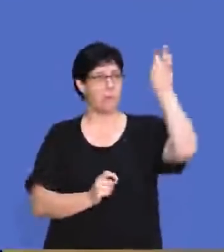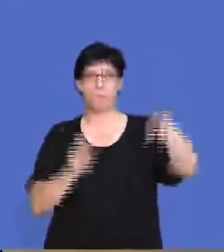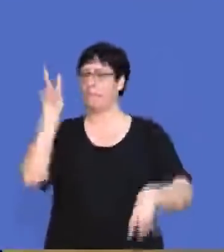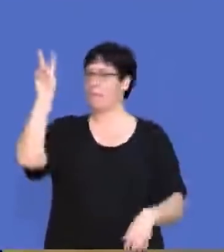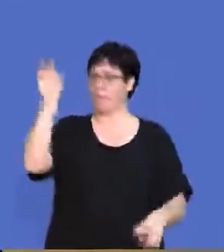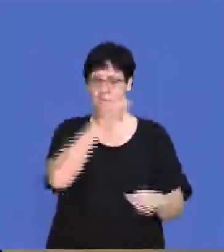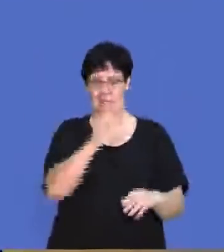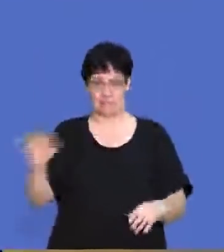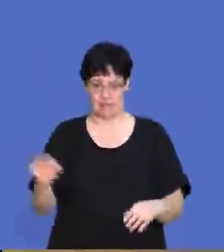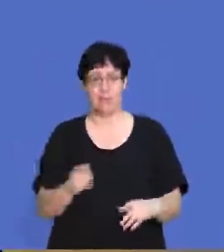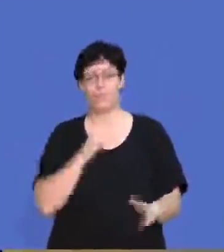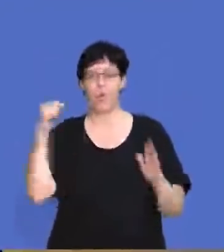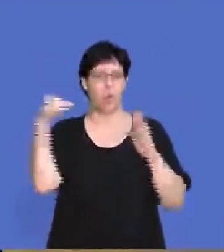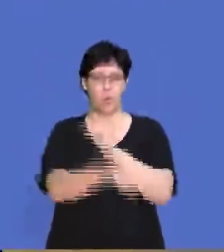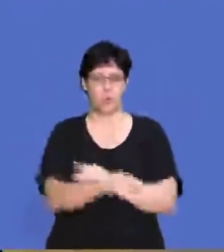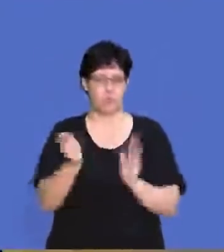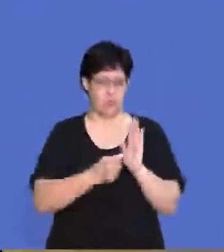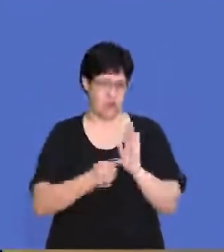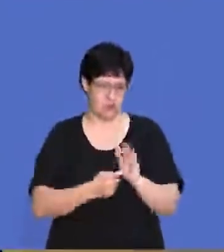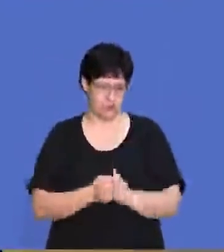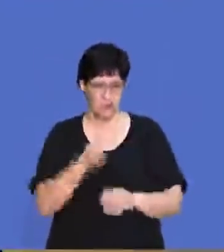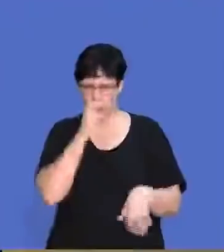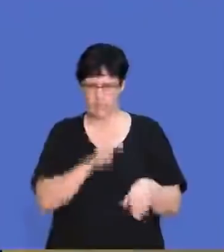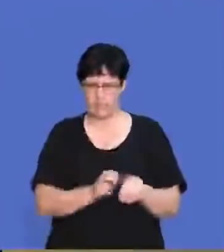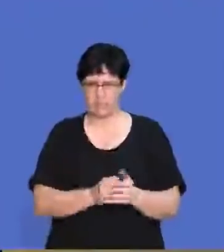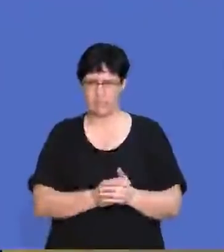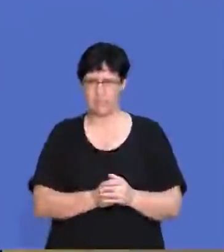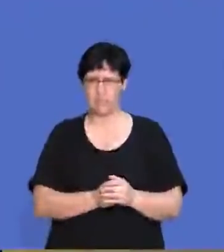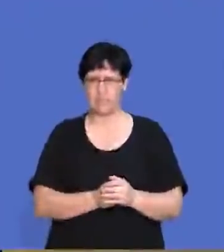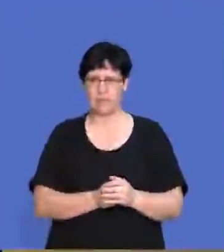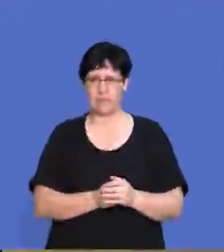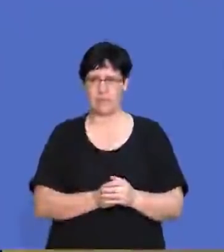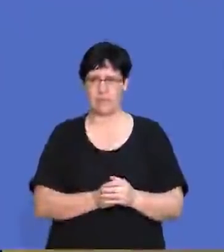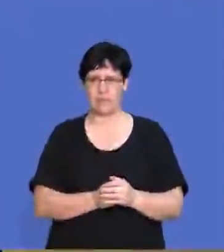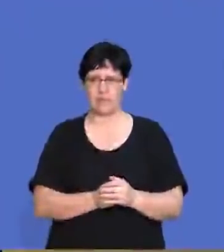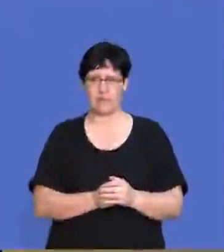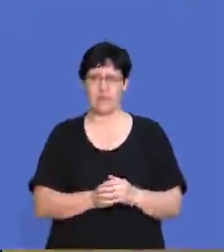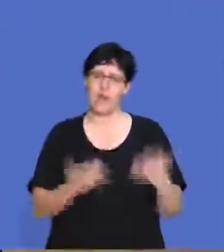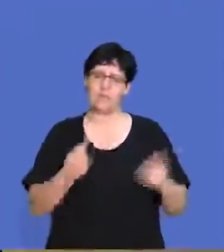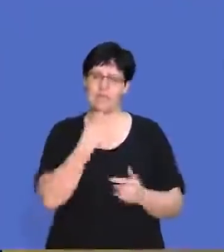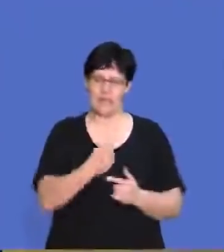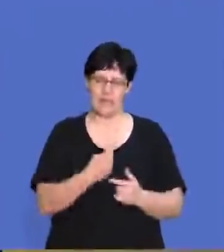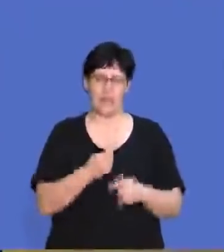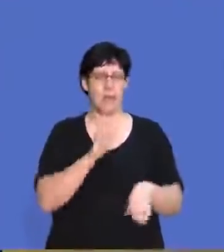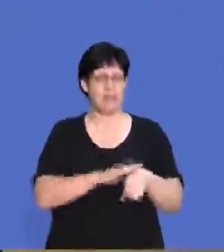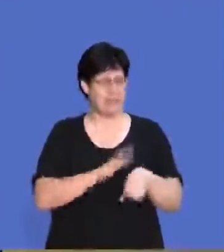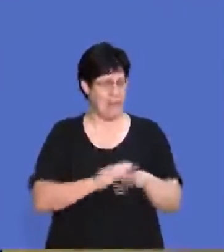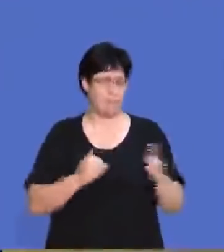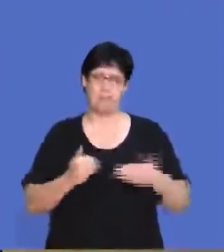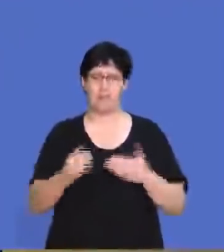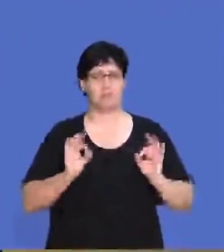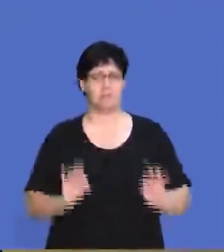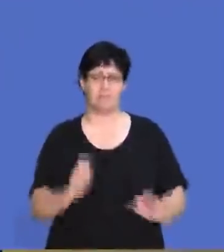quotation marks so that you don't lose out on any unnecessary marks there. So, as I said,